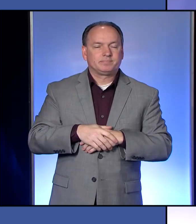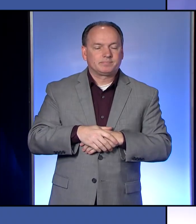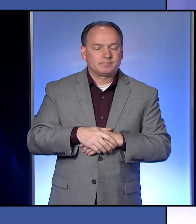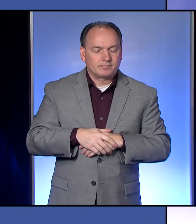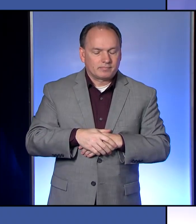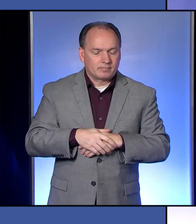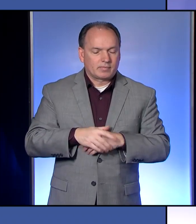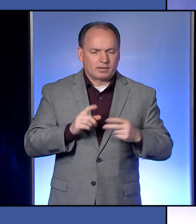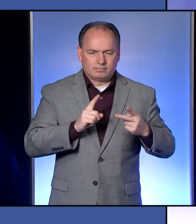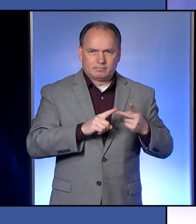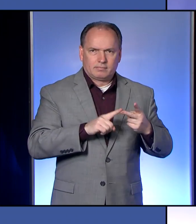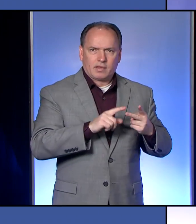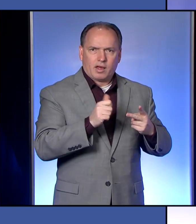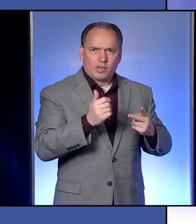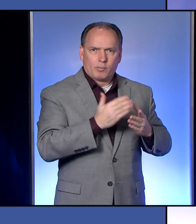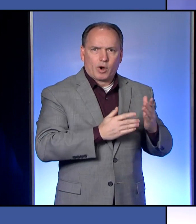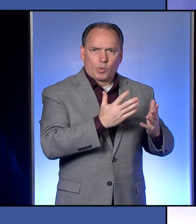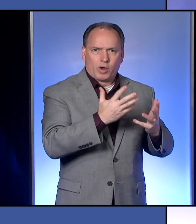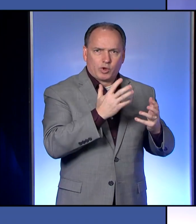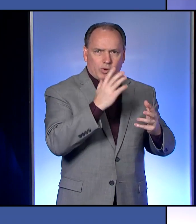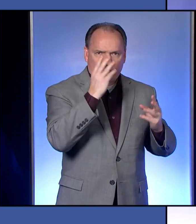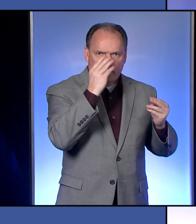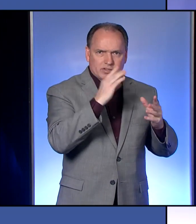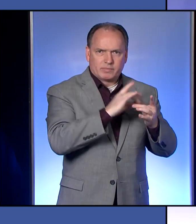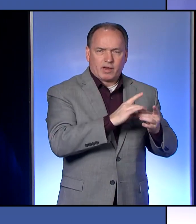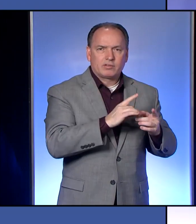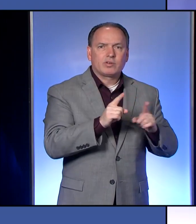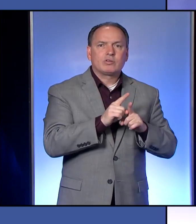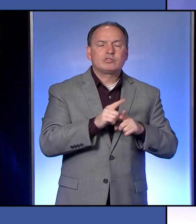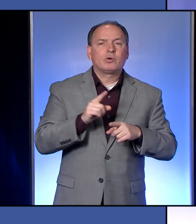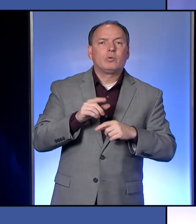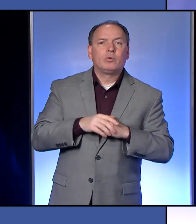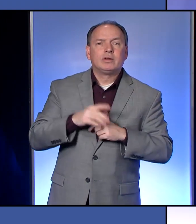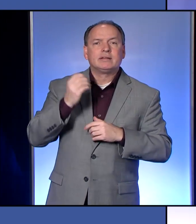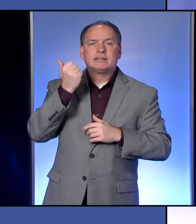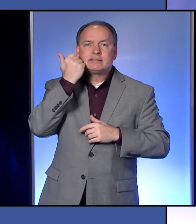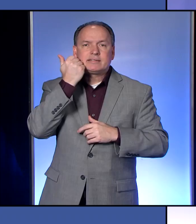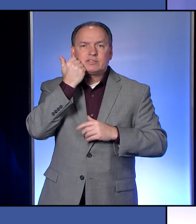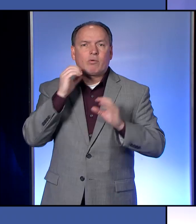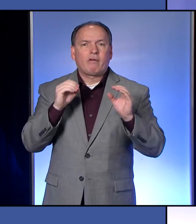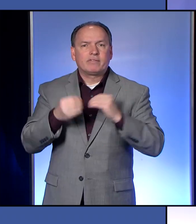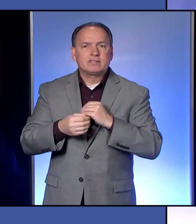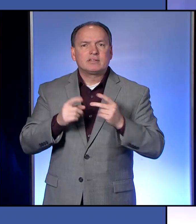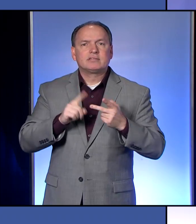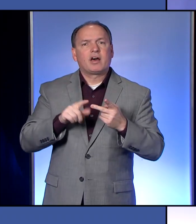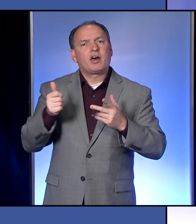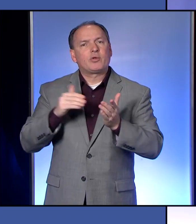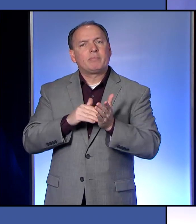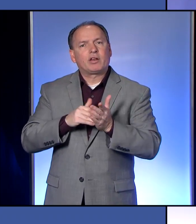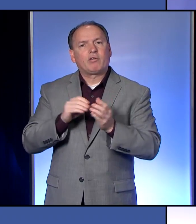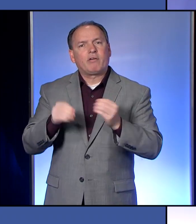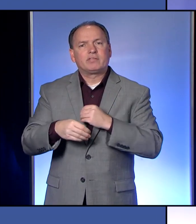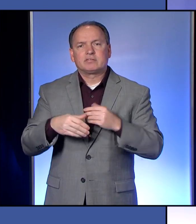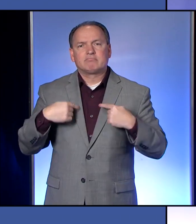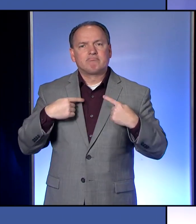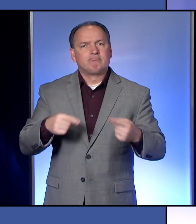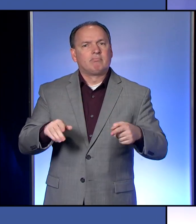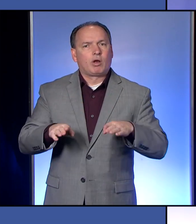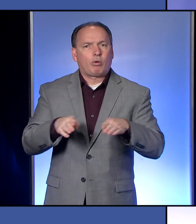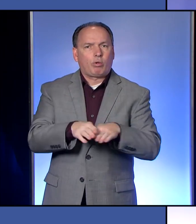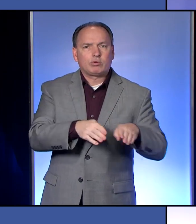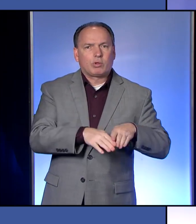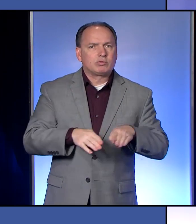another certain aspect that I wanted to get your thoughts on was dental offices and other medical offices that haven't been open during this,